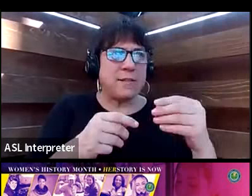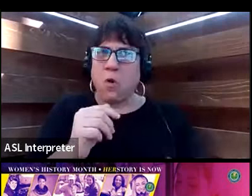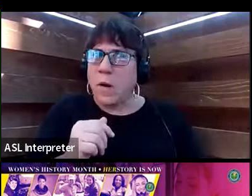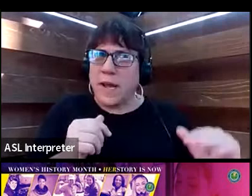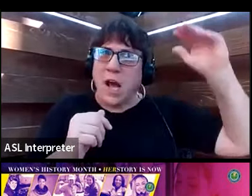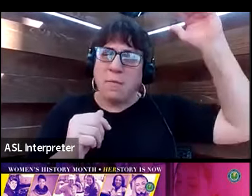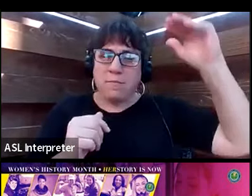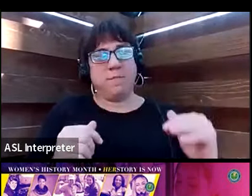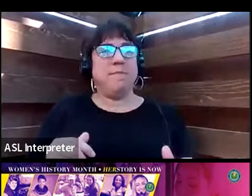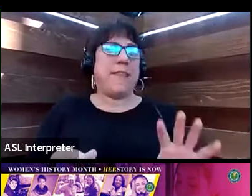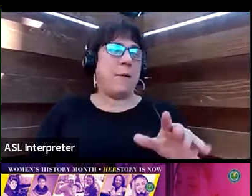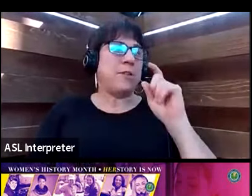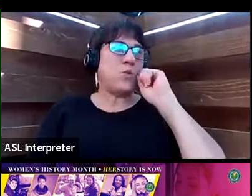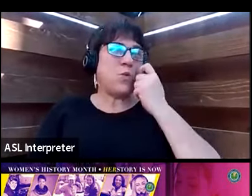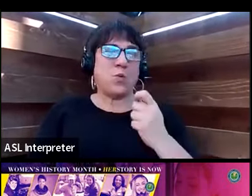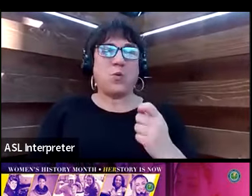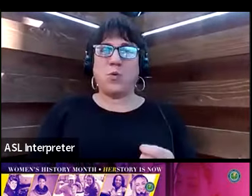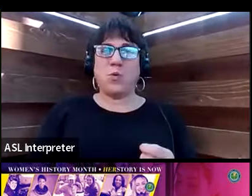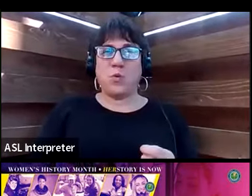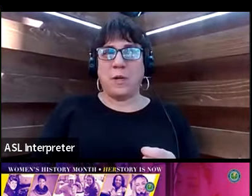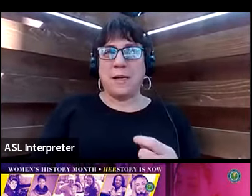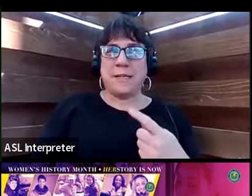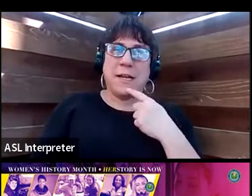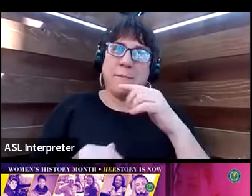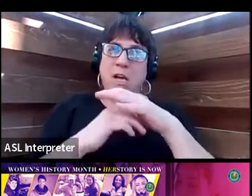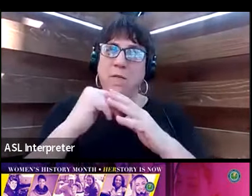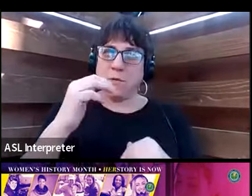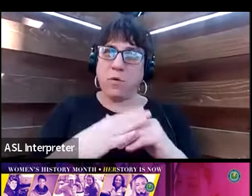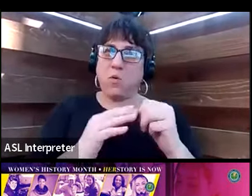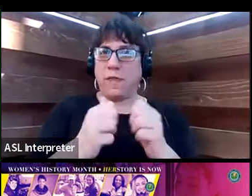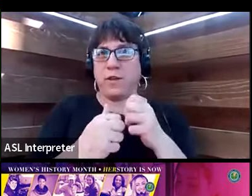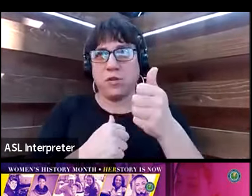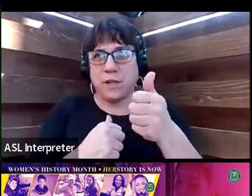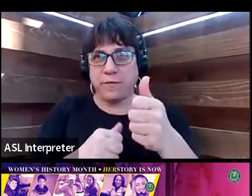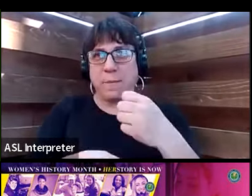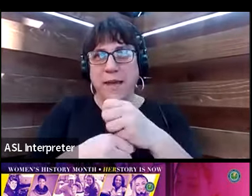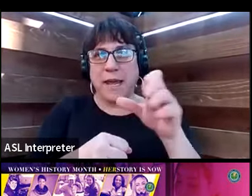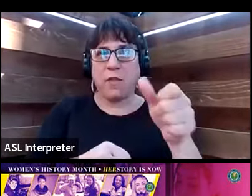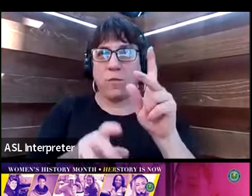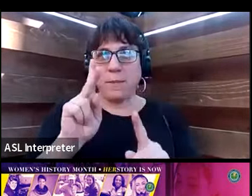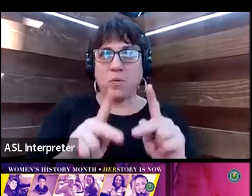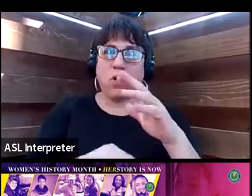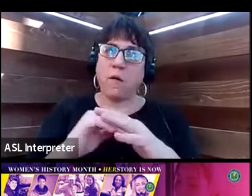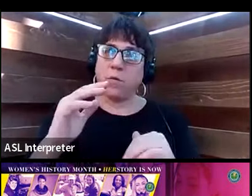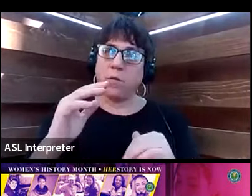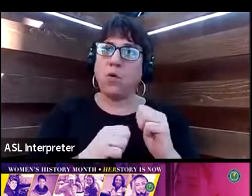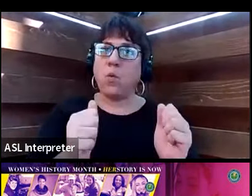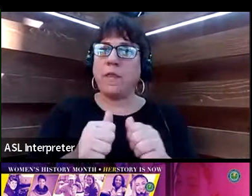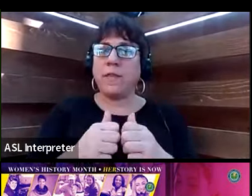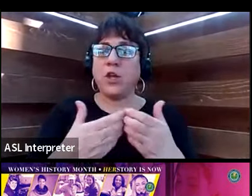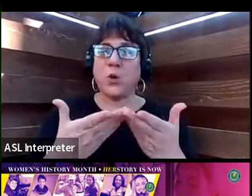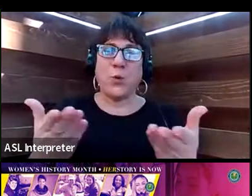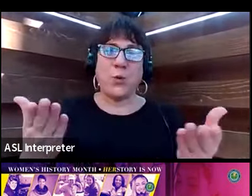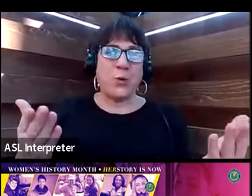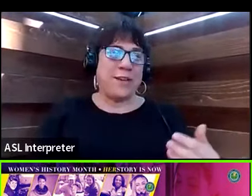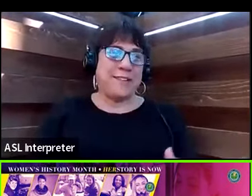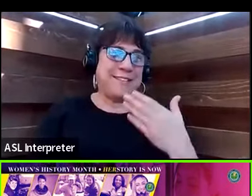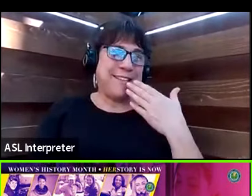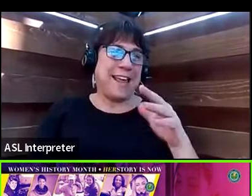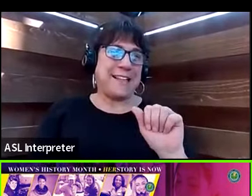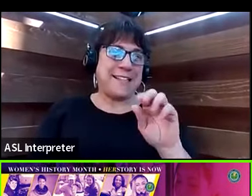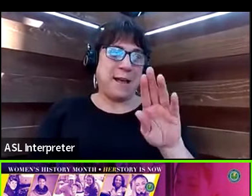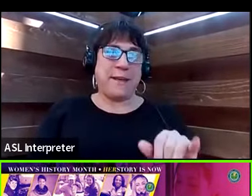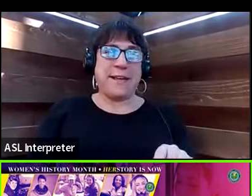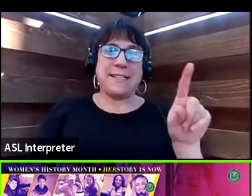neat. So I say it's a matter of just being comfortable with yourself and making other people comfortable with you. Thanks, Abby. Yeah,